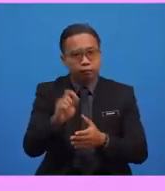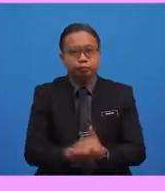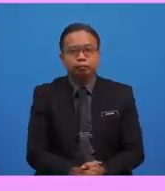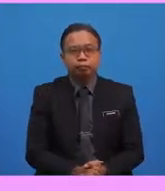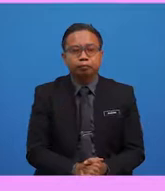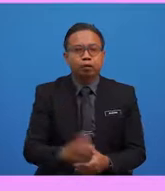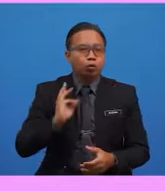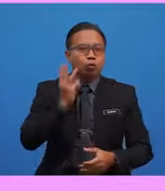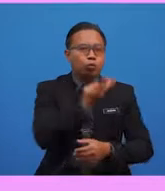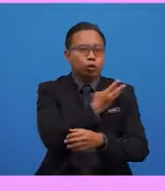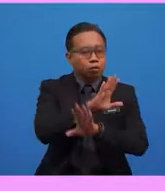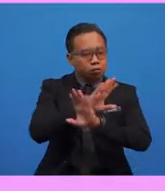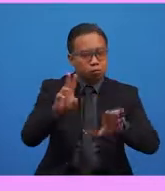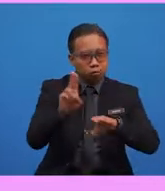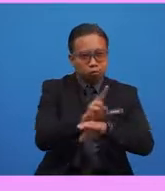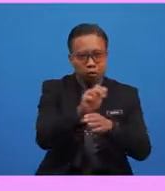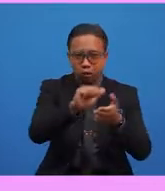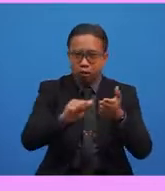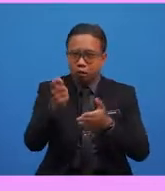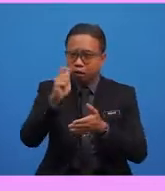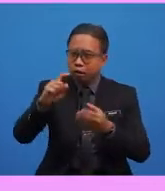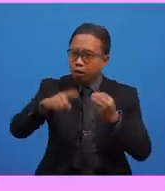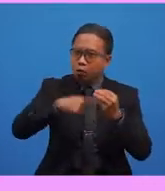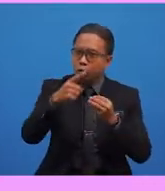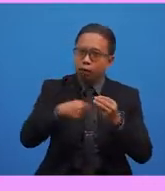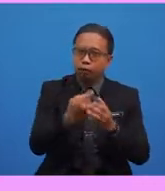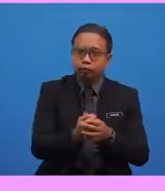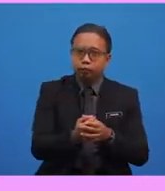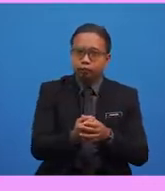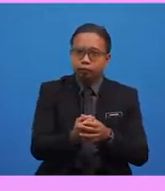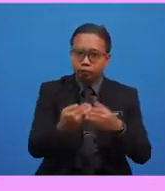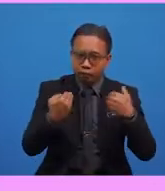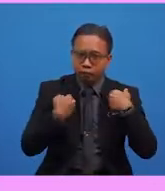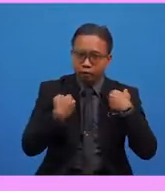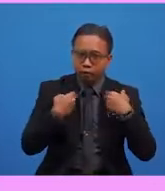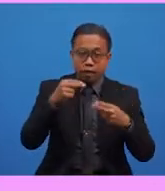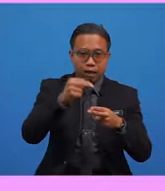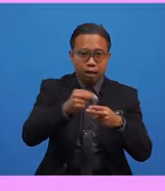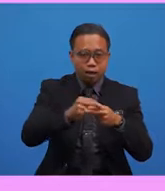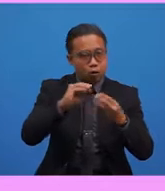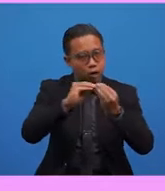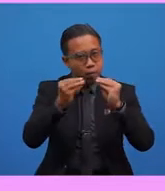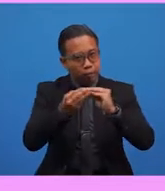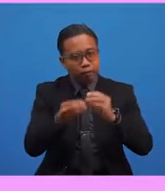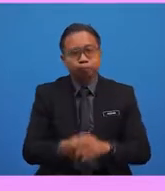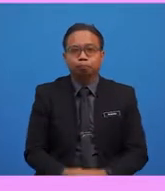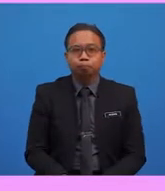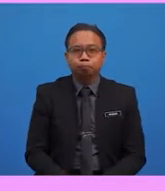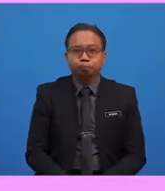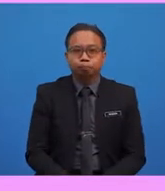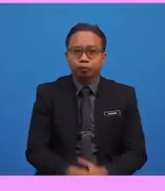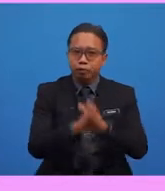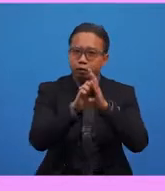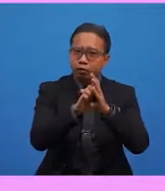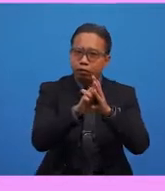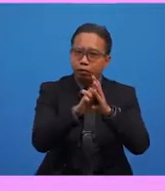We don't use the article when we have noun number. For example,